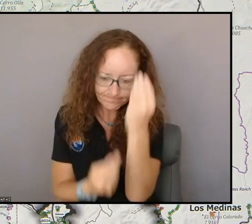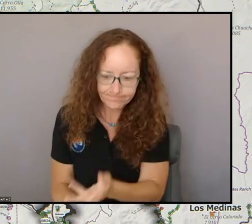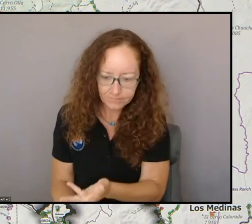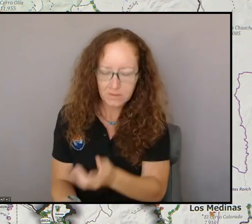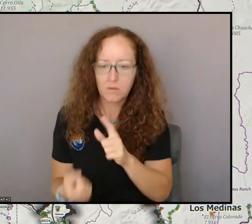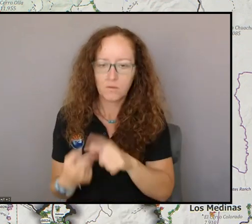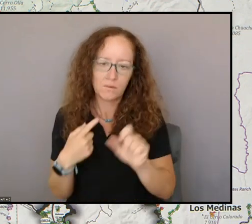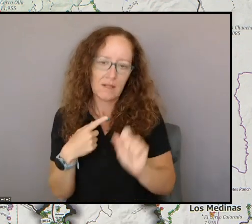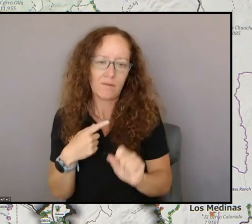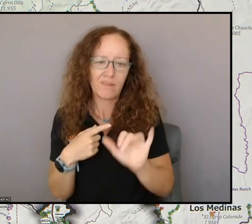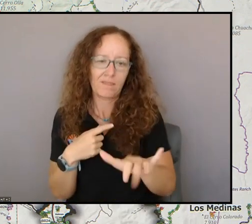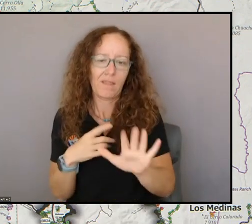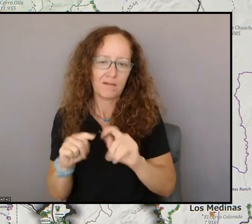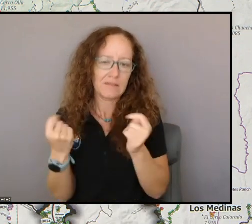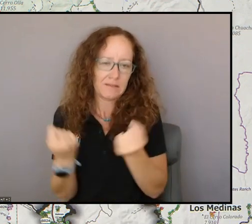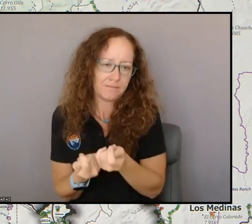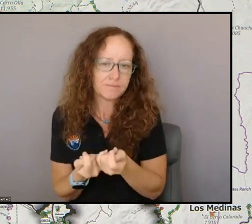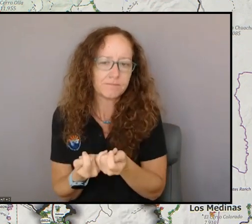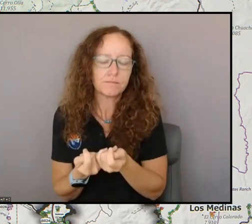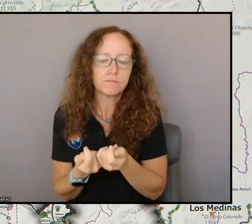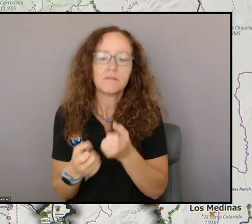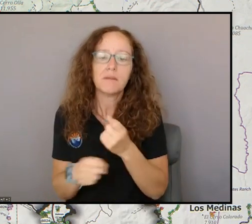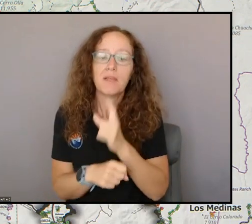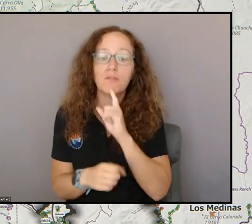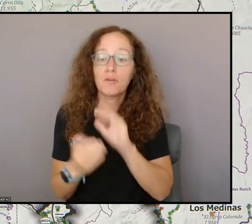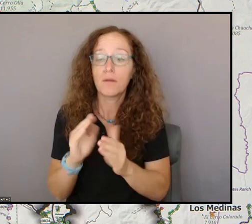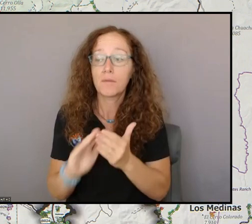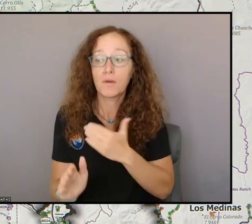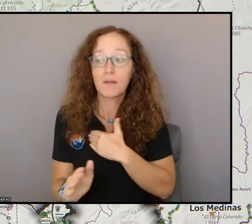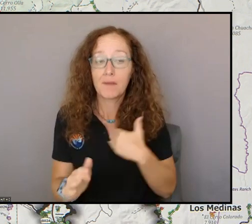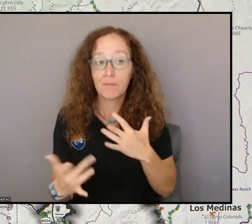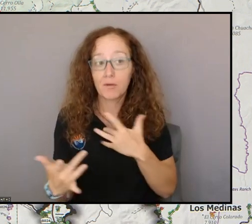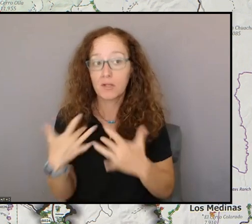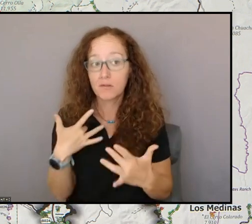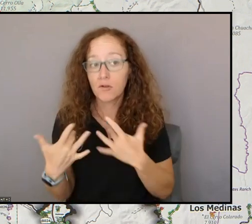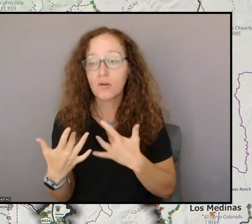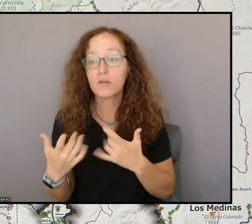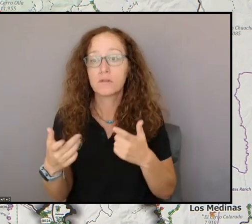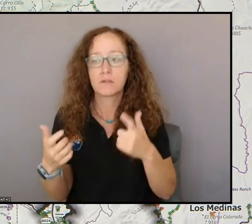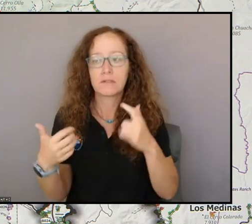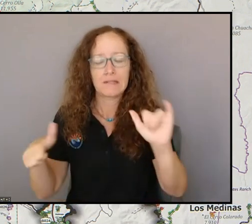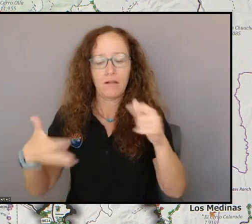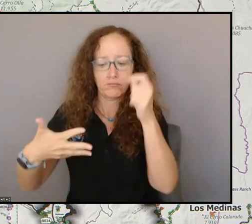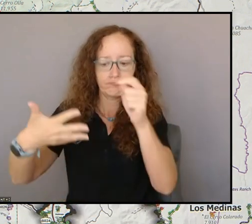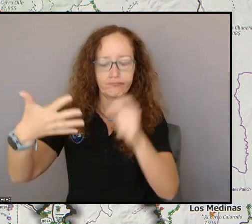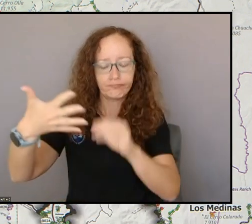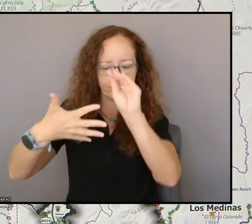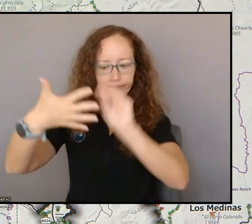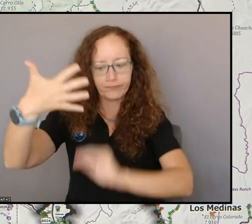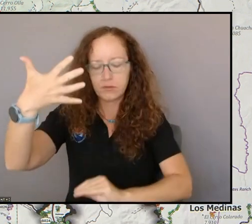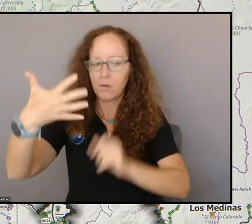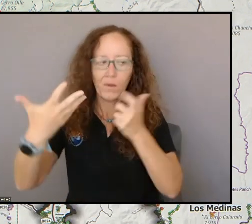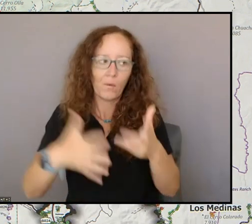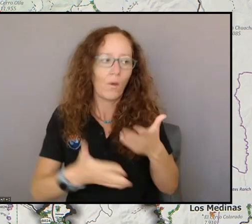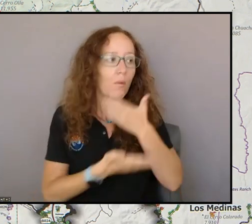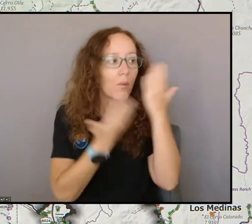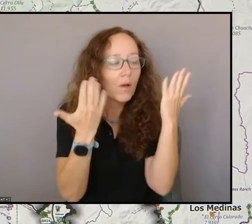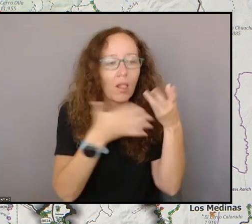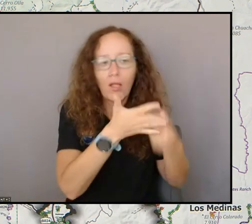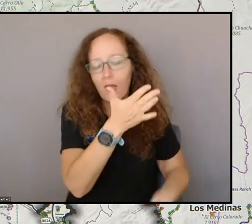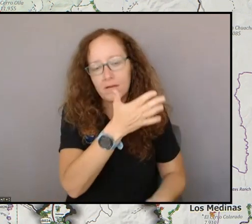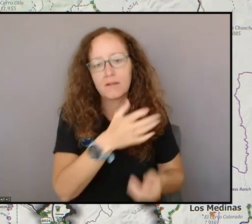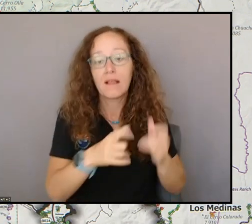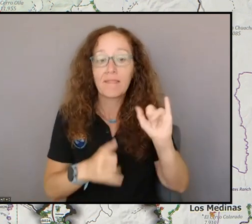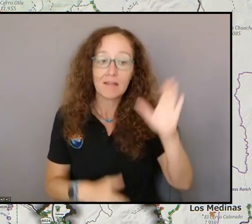members and their concerns are addressed and not lost or anything like that. So that is your update for the north zone of the Calf Canyon fire for